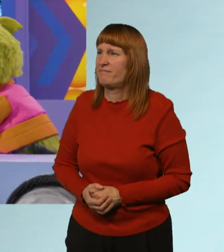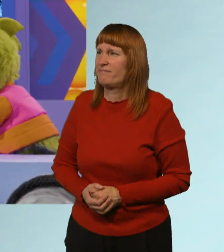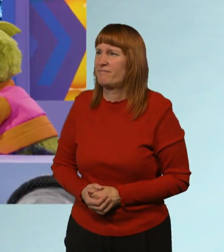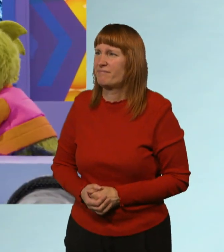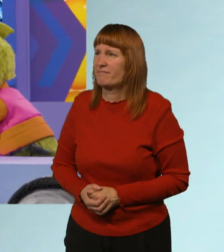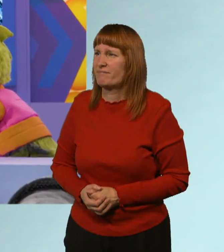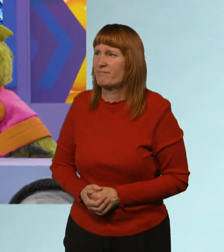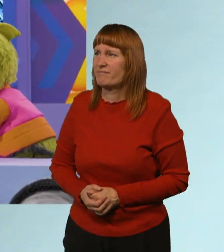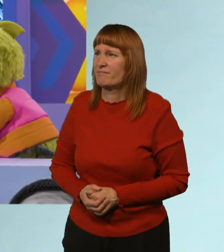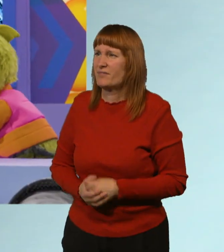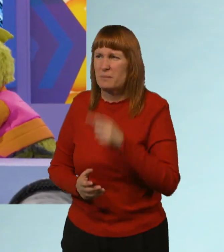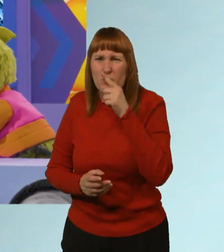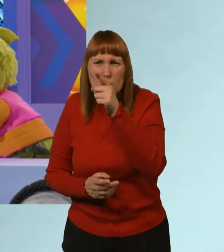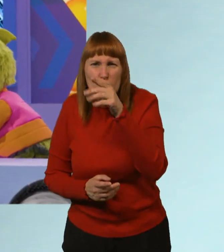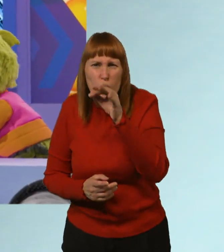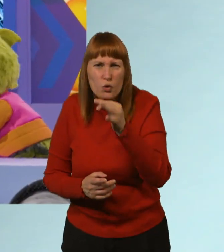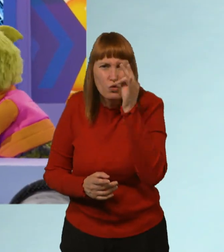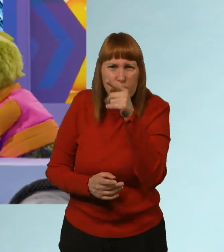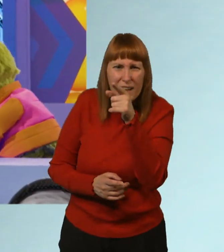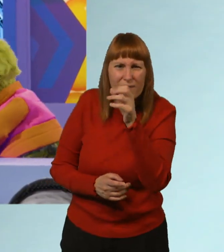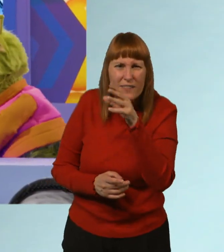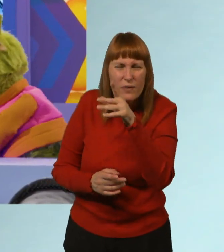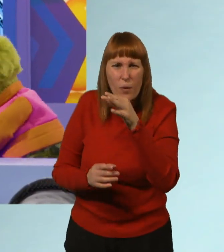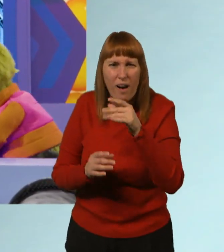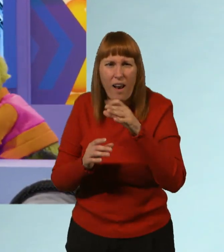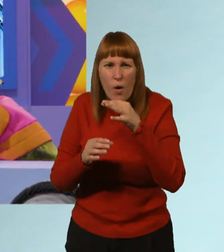you sure are doing a great job of being a fossil fuel.